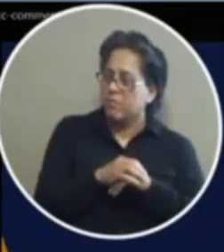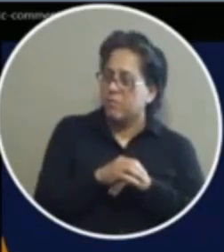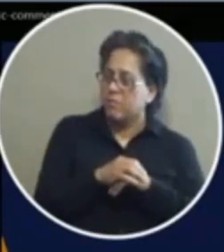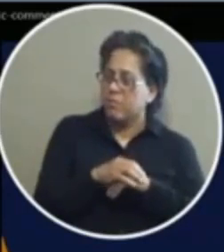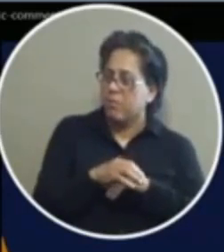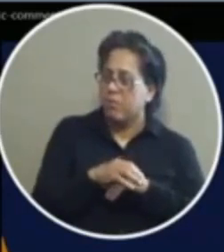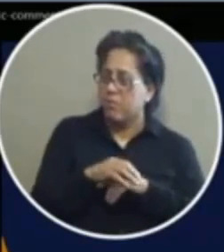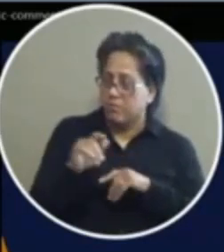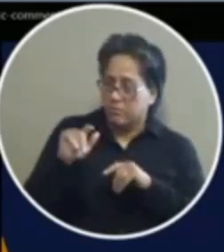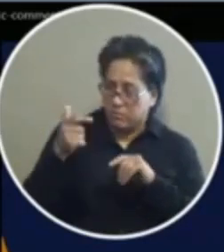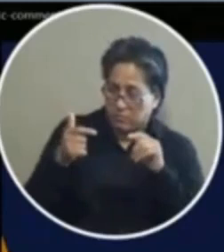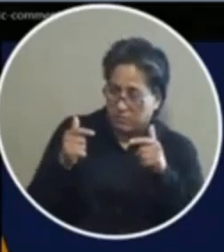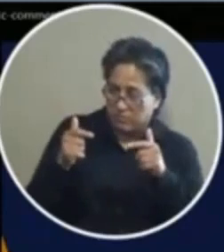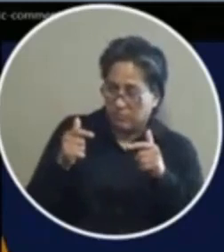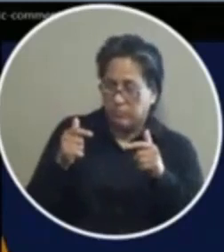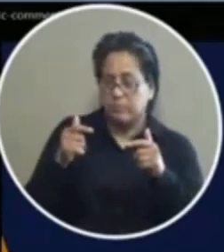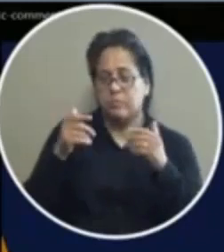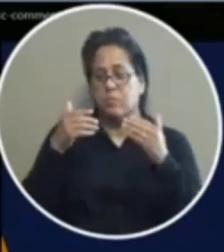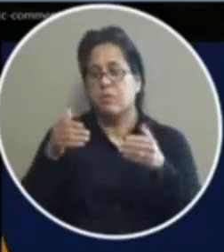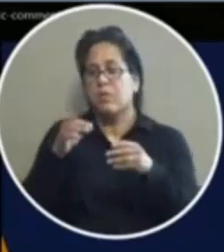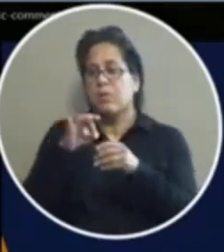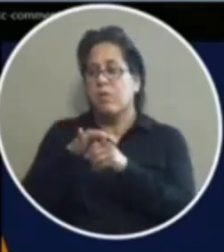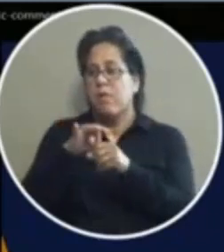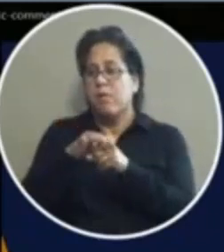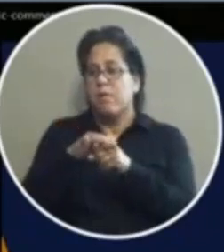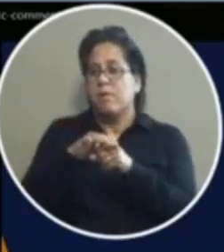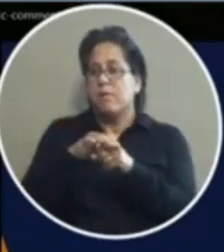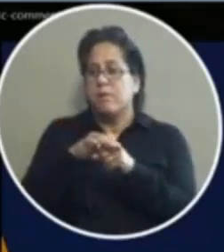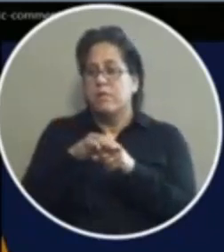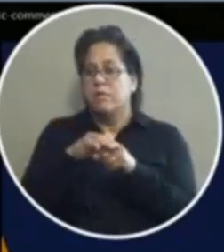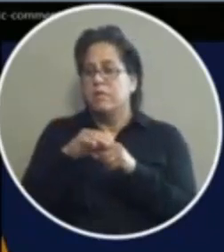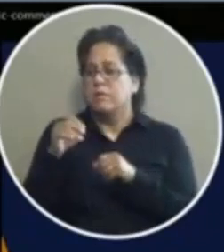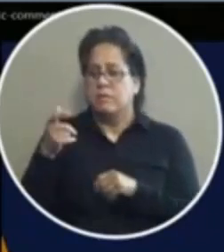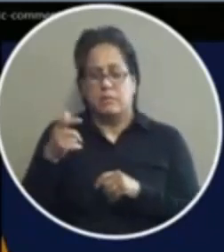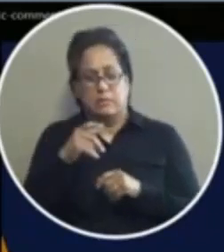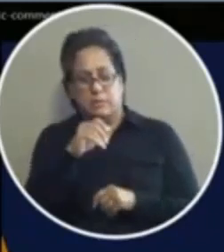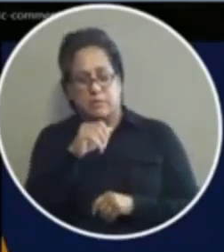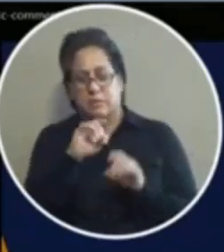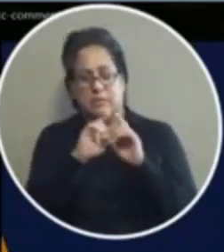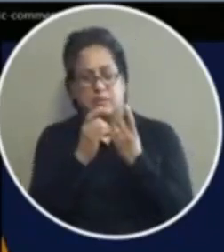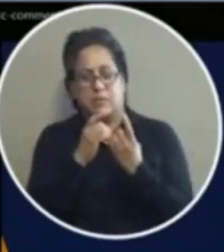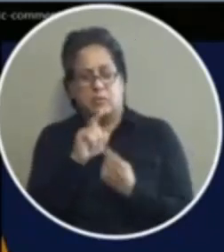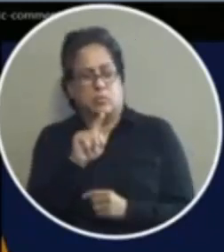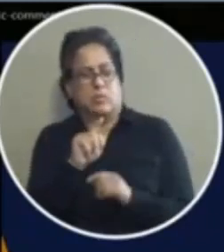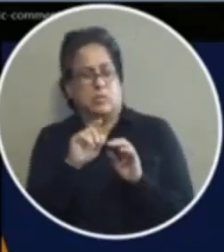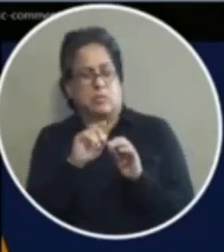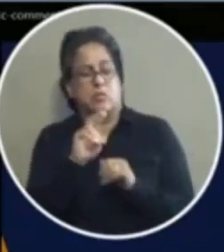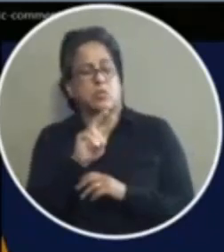yes sir okay let's vote okay representative anello how long would you like to give the public